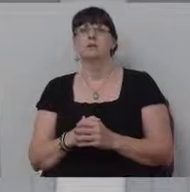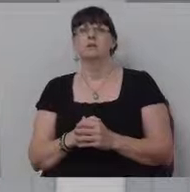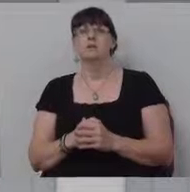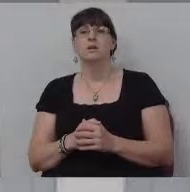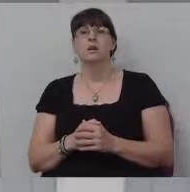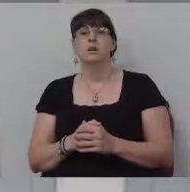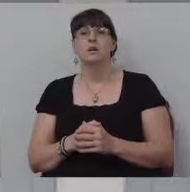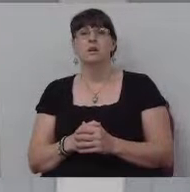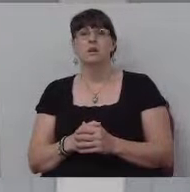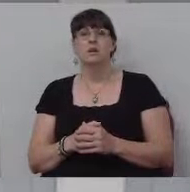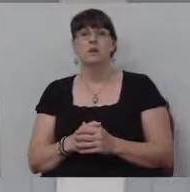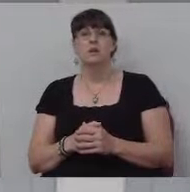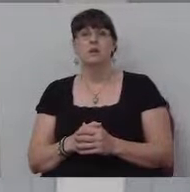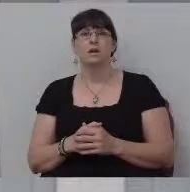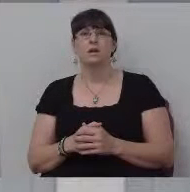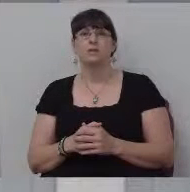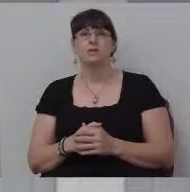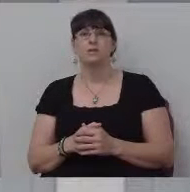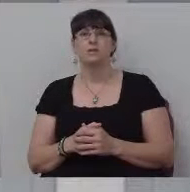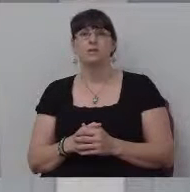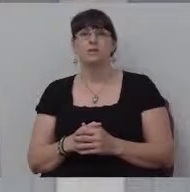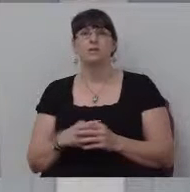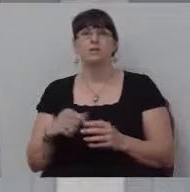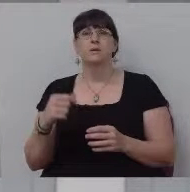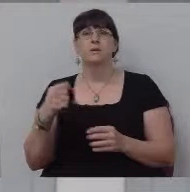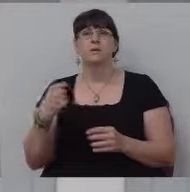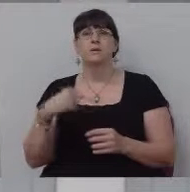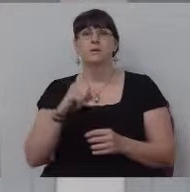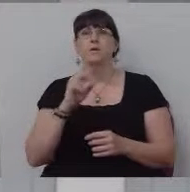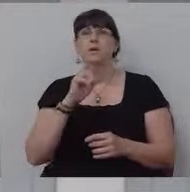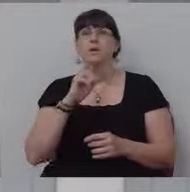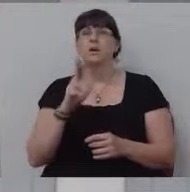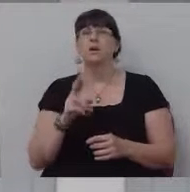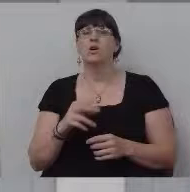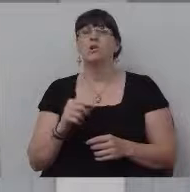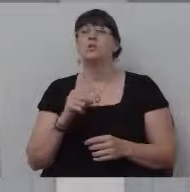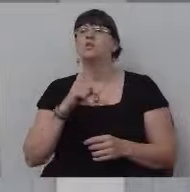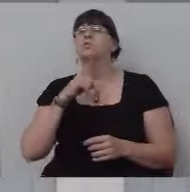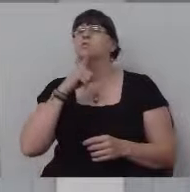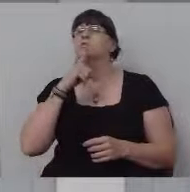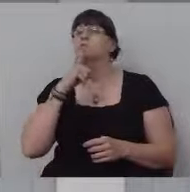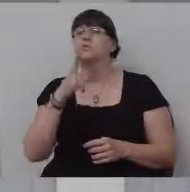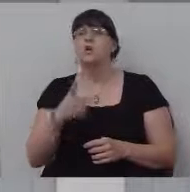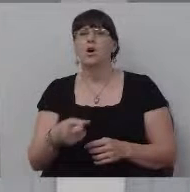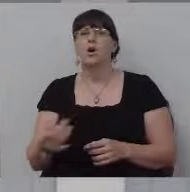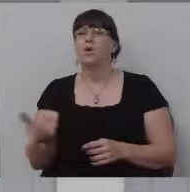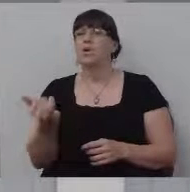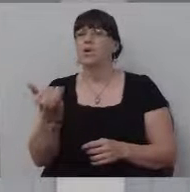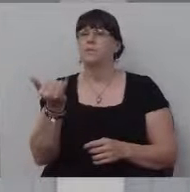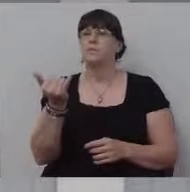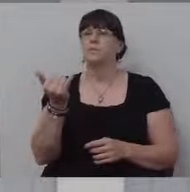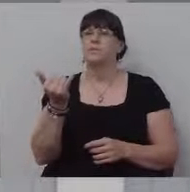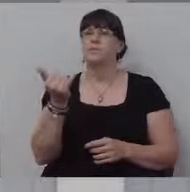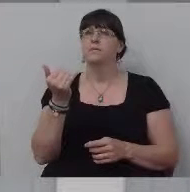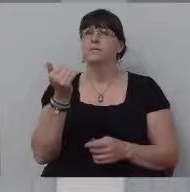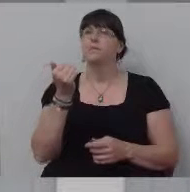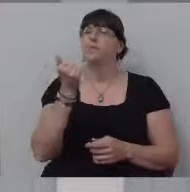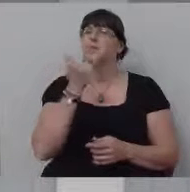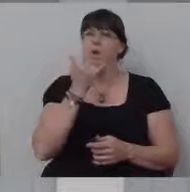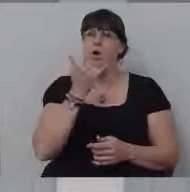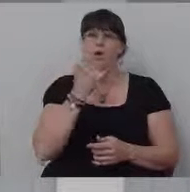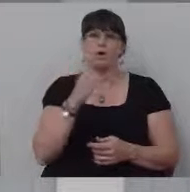sinlessly, this is not going to, we are so imperfect. That's just a better way to say it. We are so